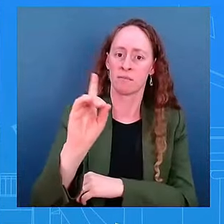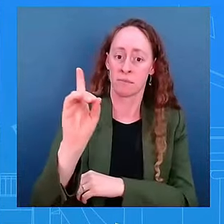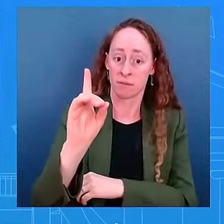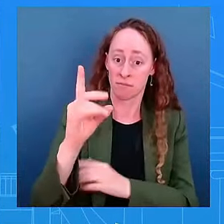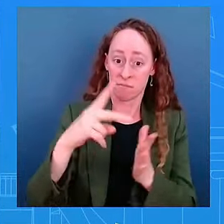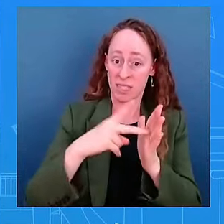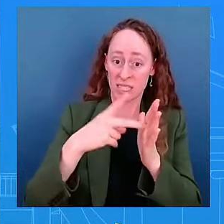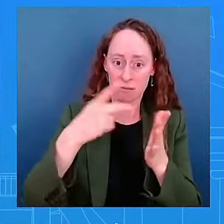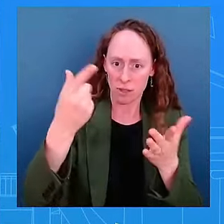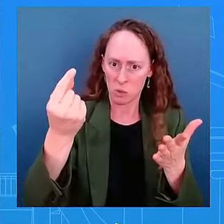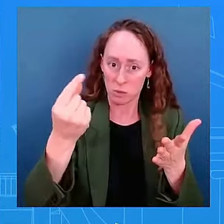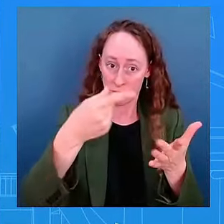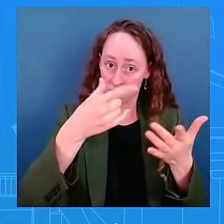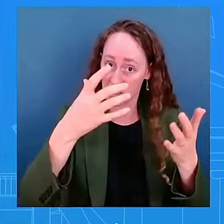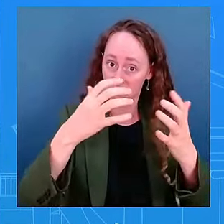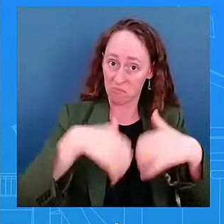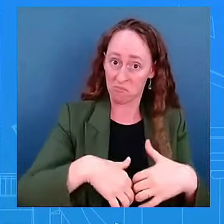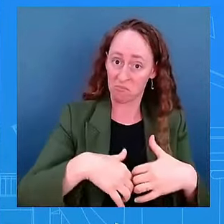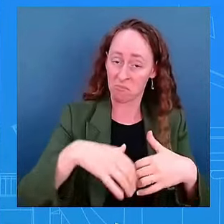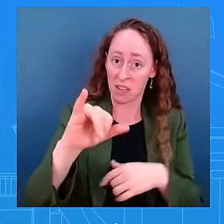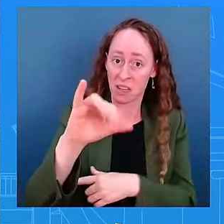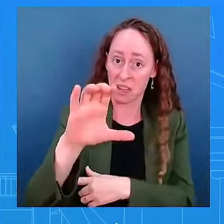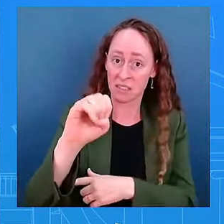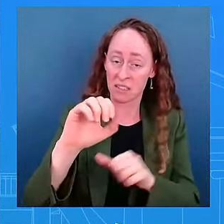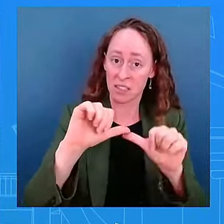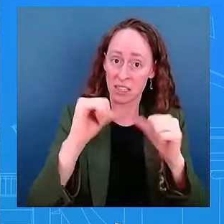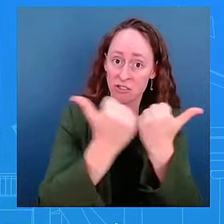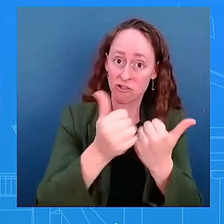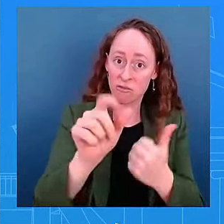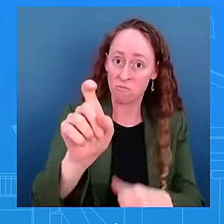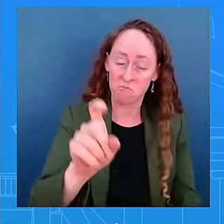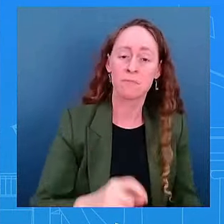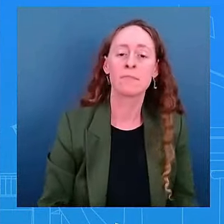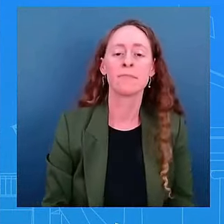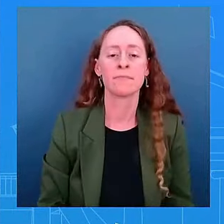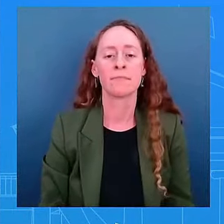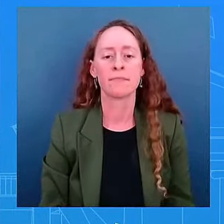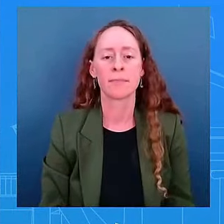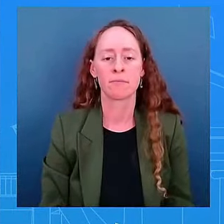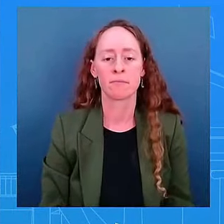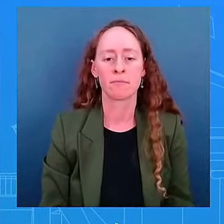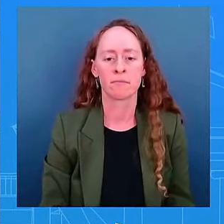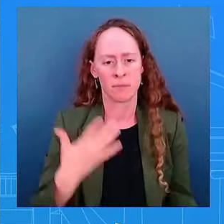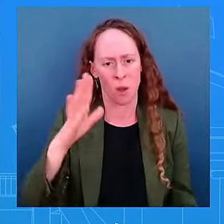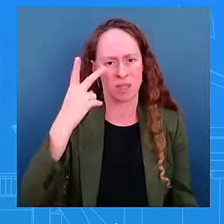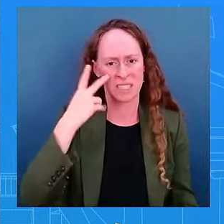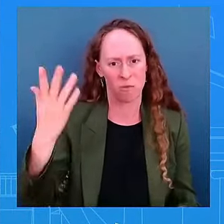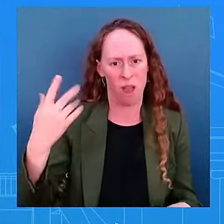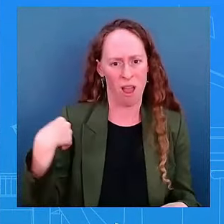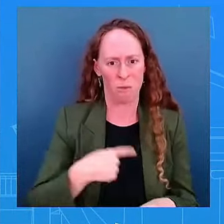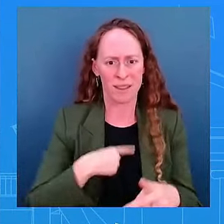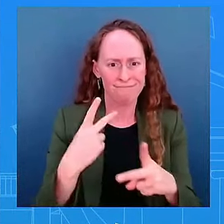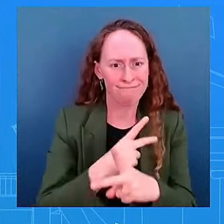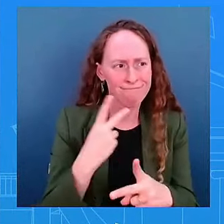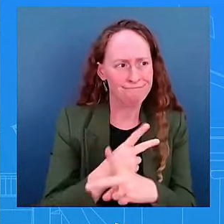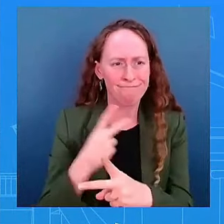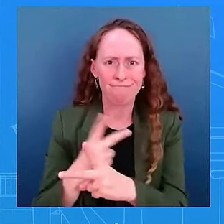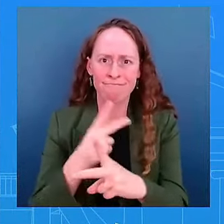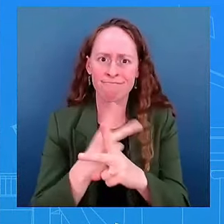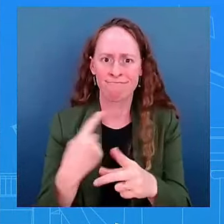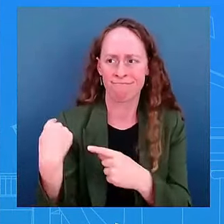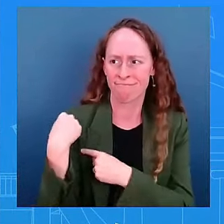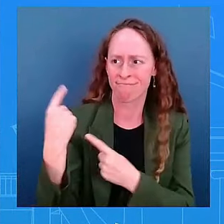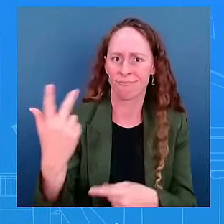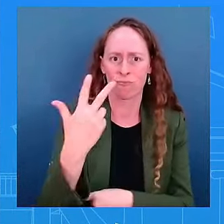this administration has been able to do in the past three and a half years. And they did that with the vice